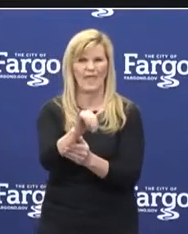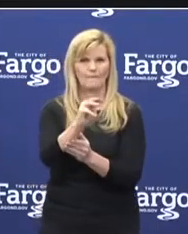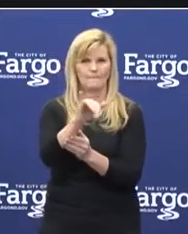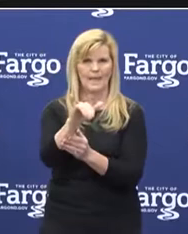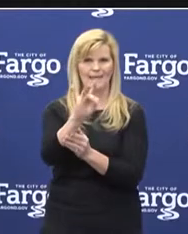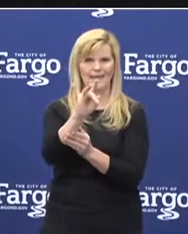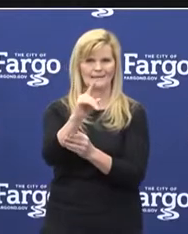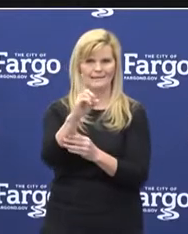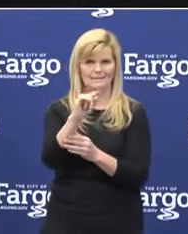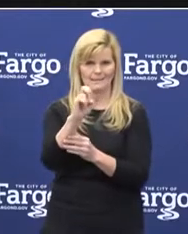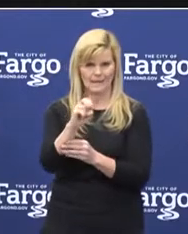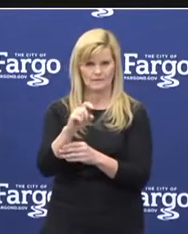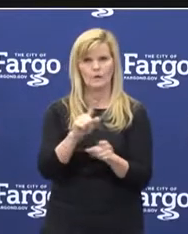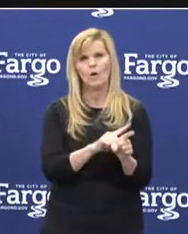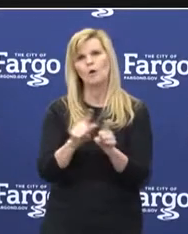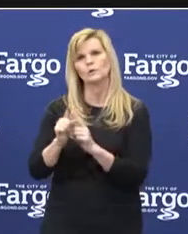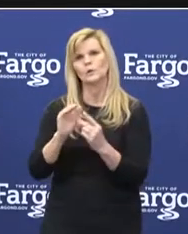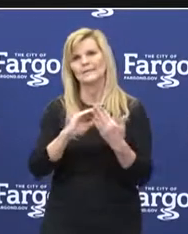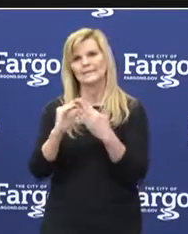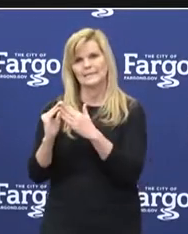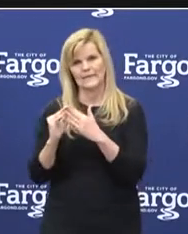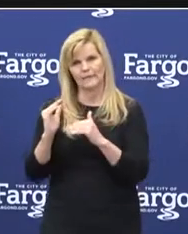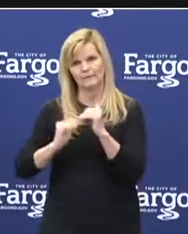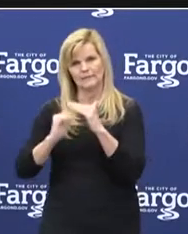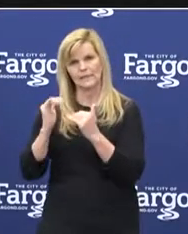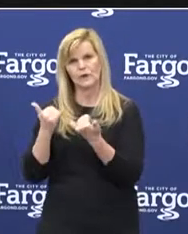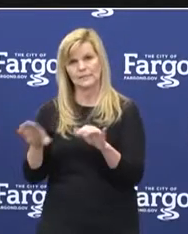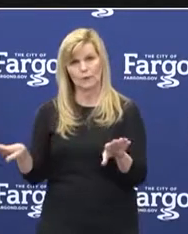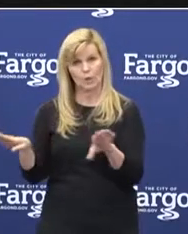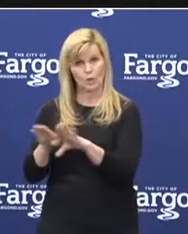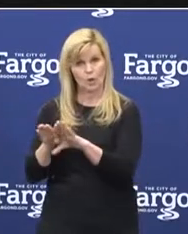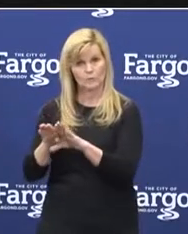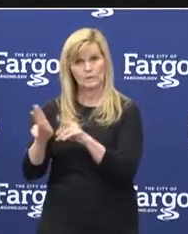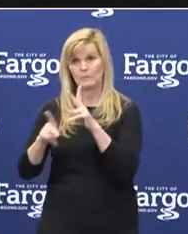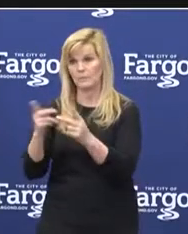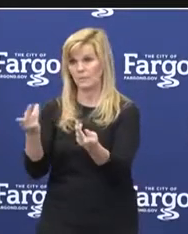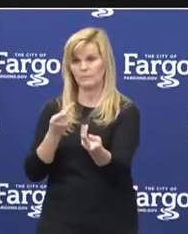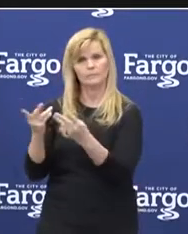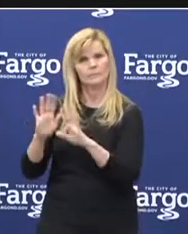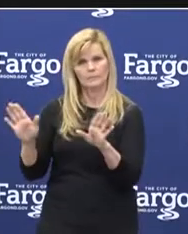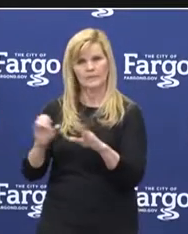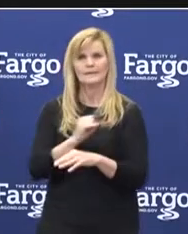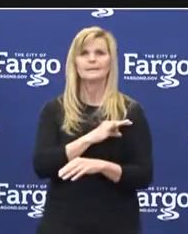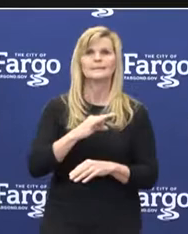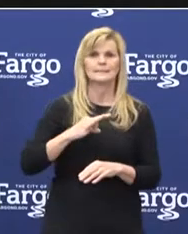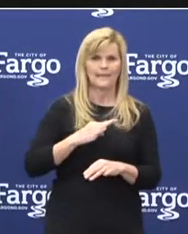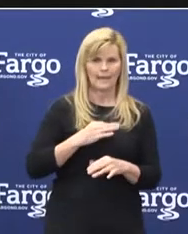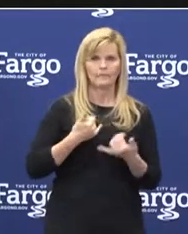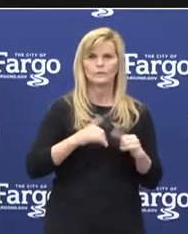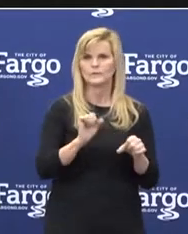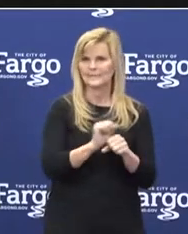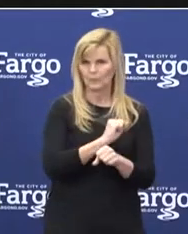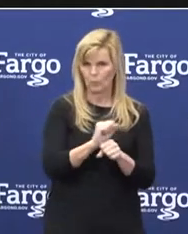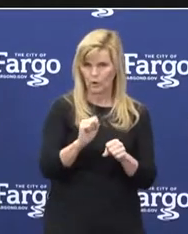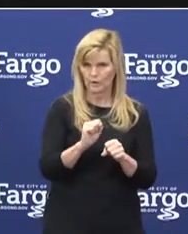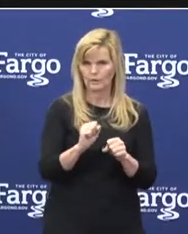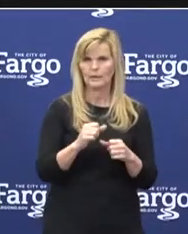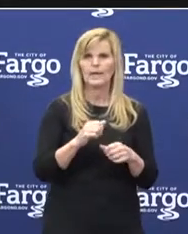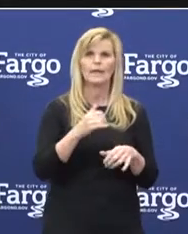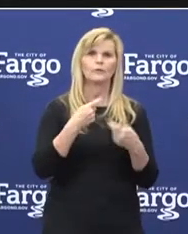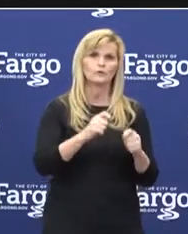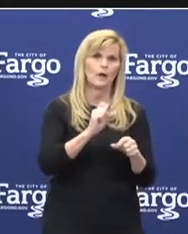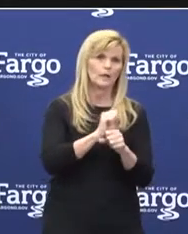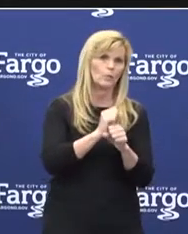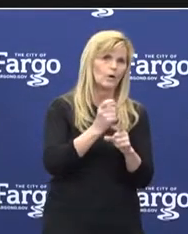Also, that city facilities are still closed to the public. However, all staff currently remain on the job. They're teleworking as much as